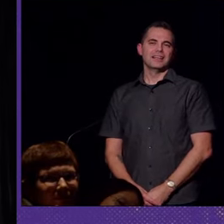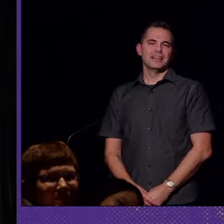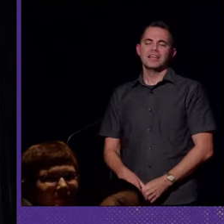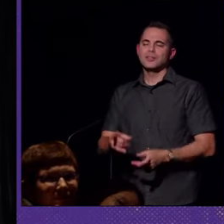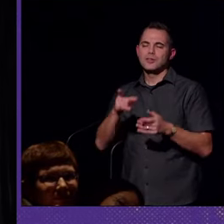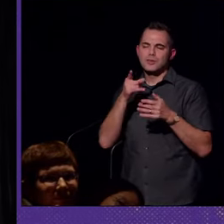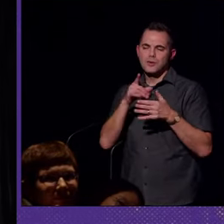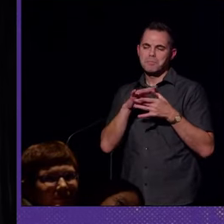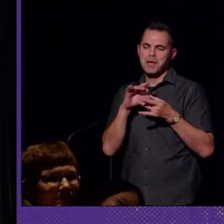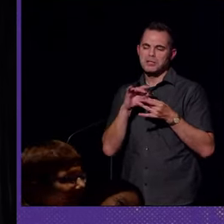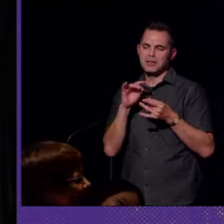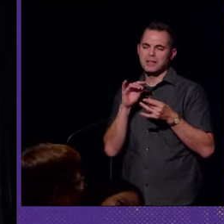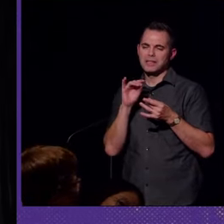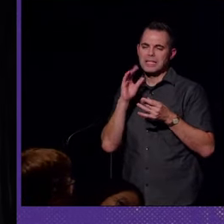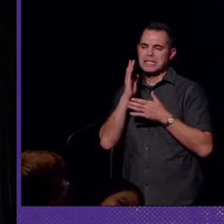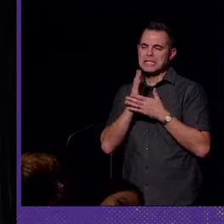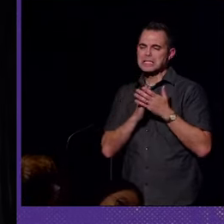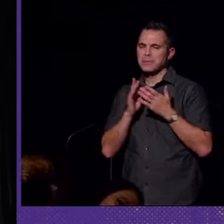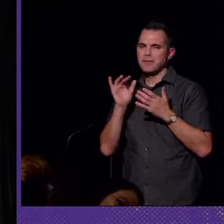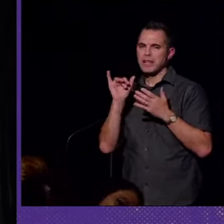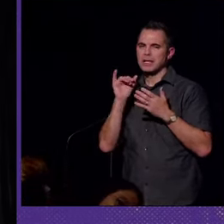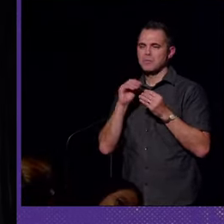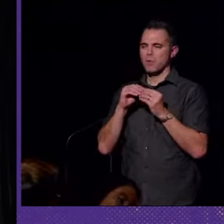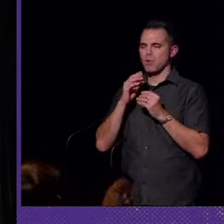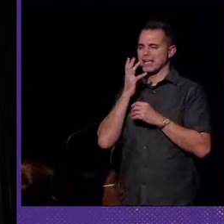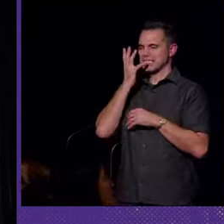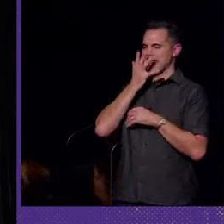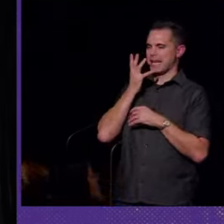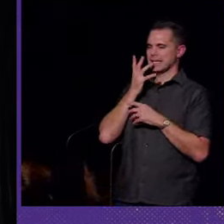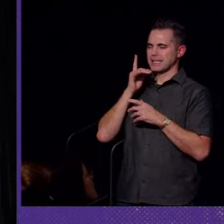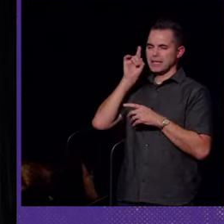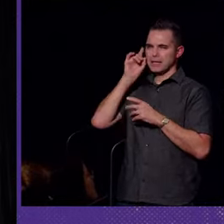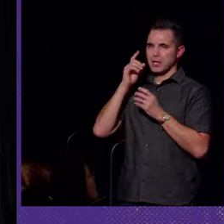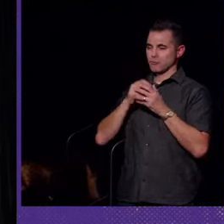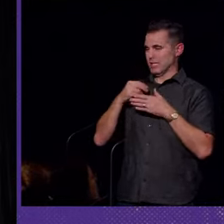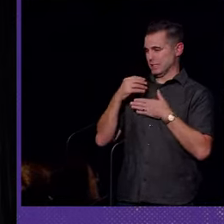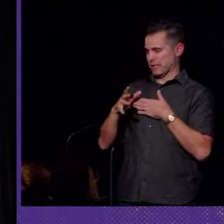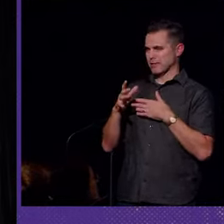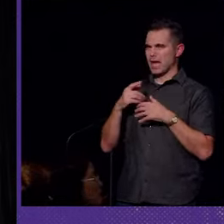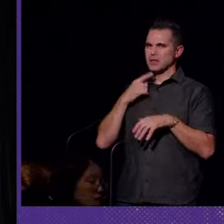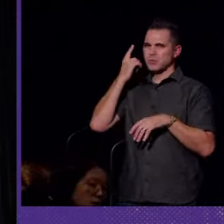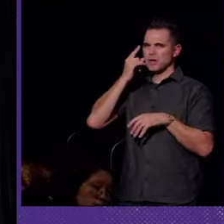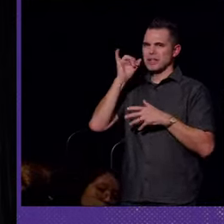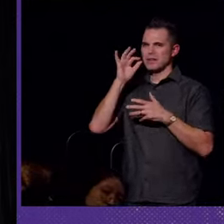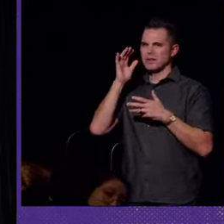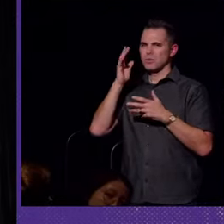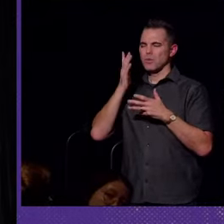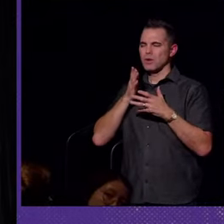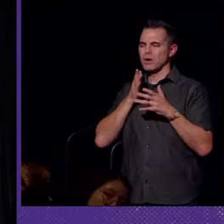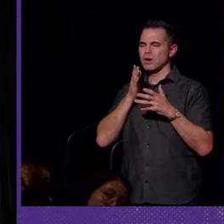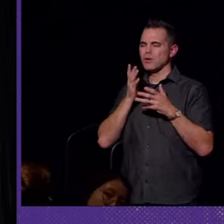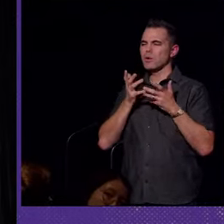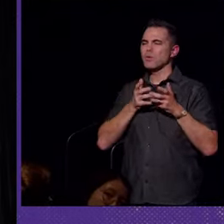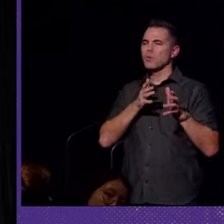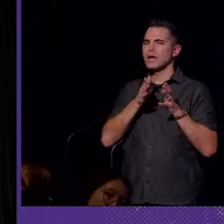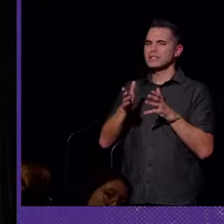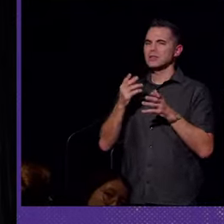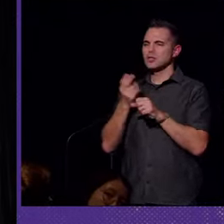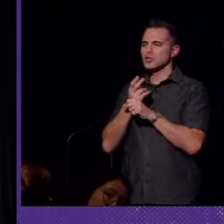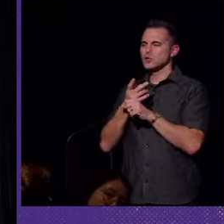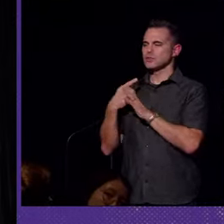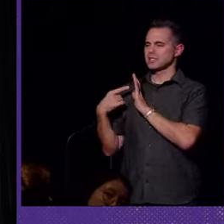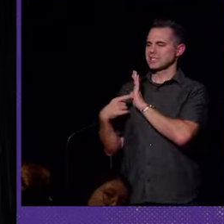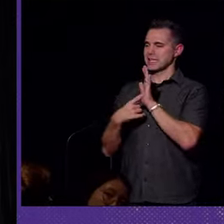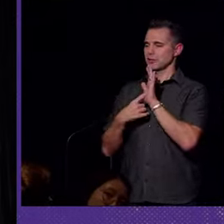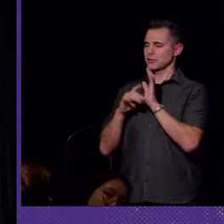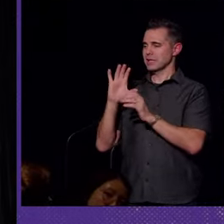You mentioned that some of the, like, more aesthetic hearing aids are really expensive. I was wondering in what ways those are used to signal